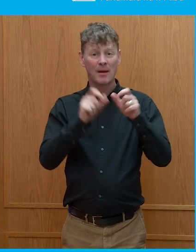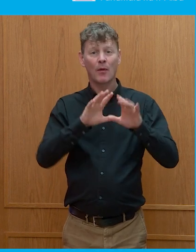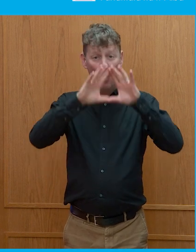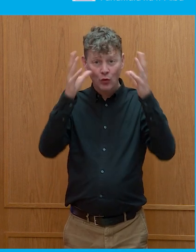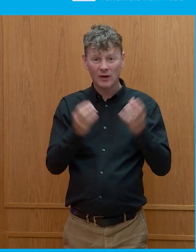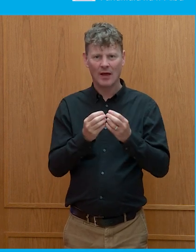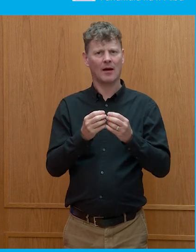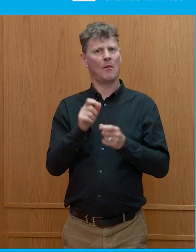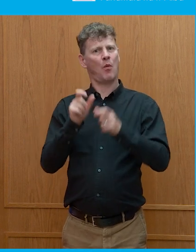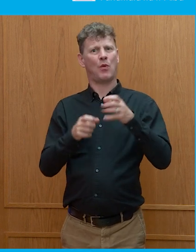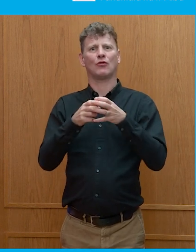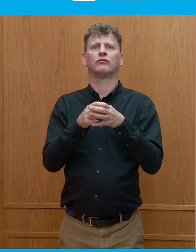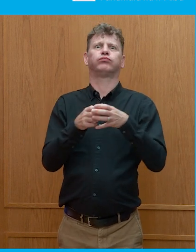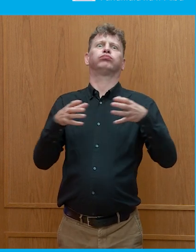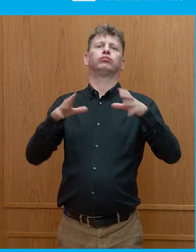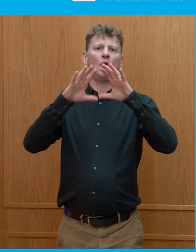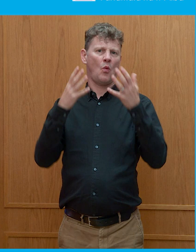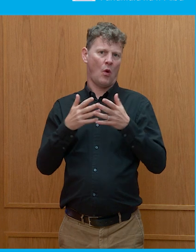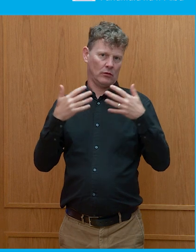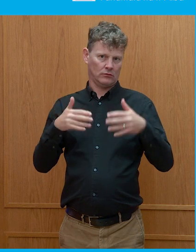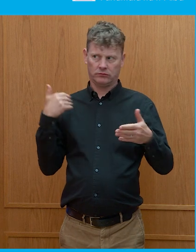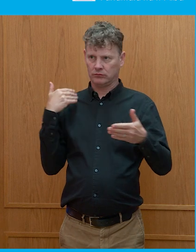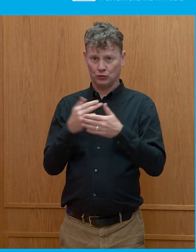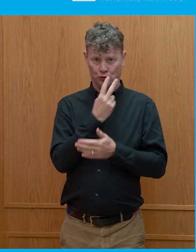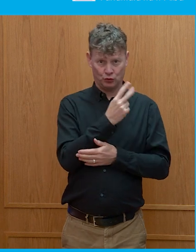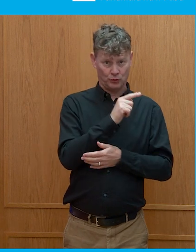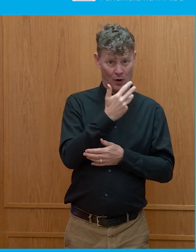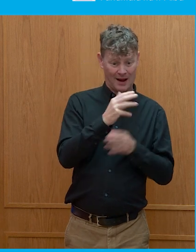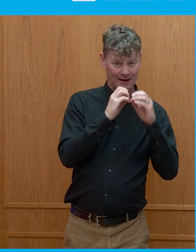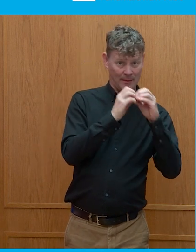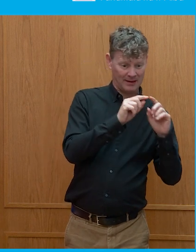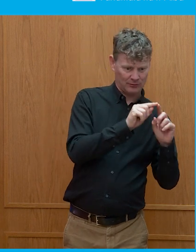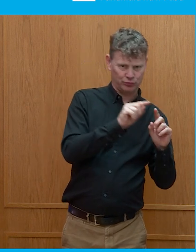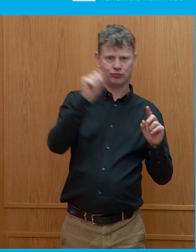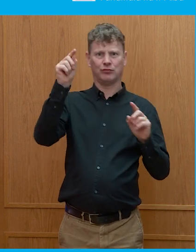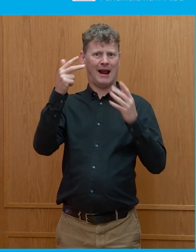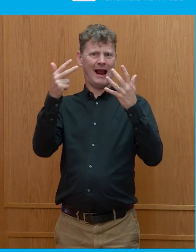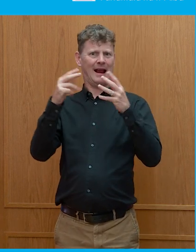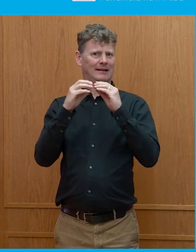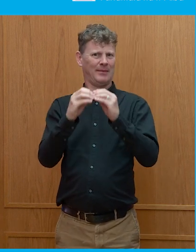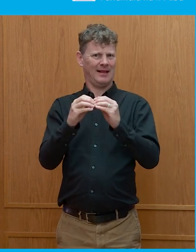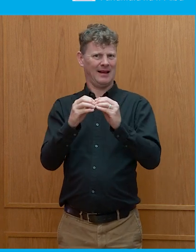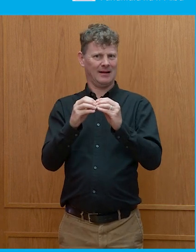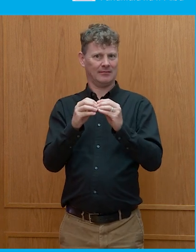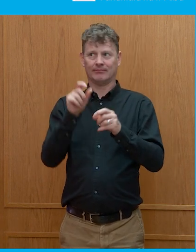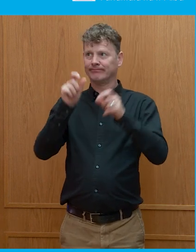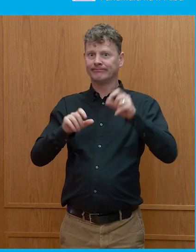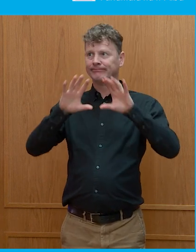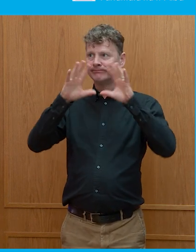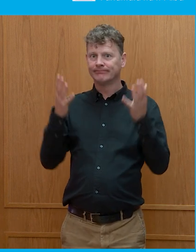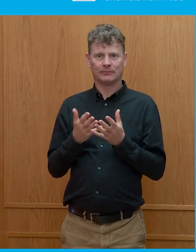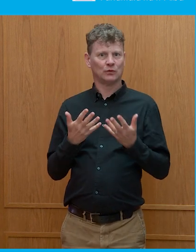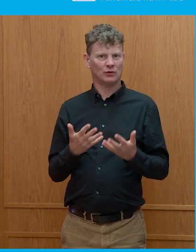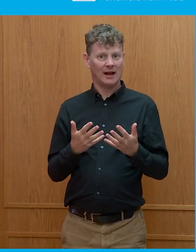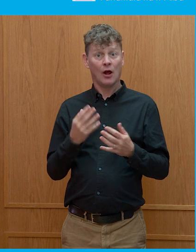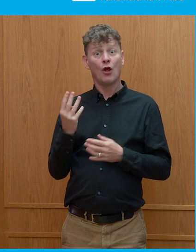of population in world is quite extraordinary. From that 2.9 billion to sort of 8 billion people, souls living in the planet today, with